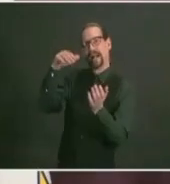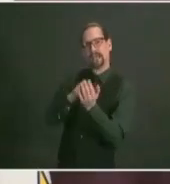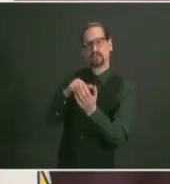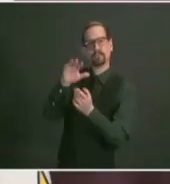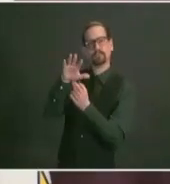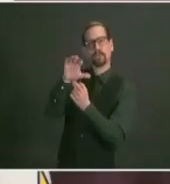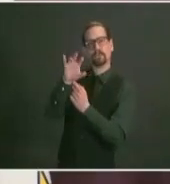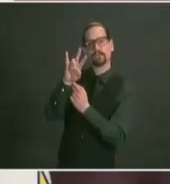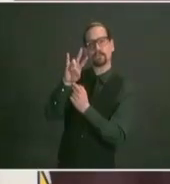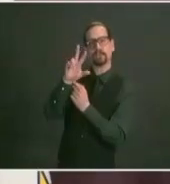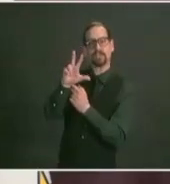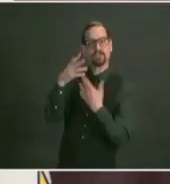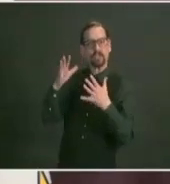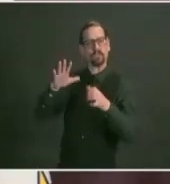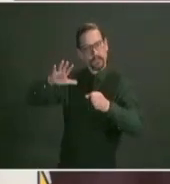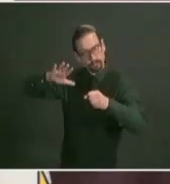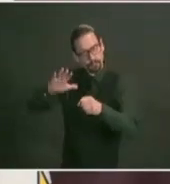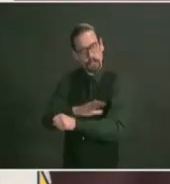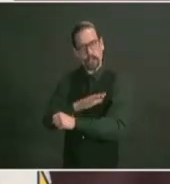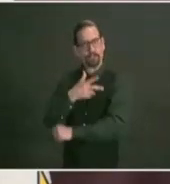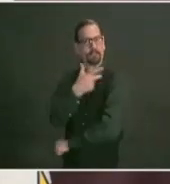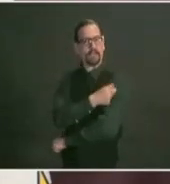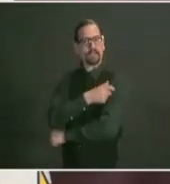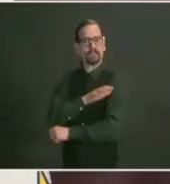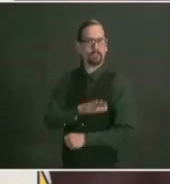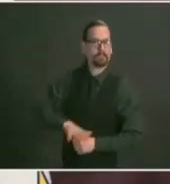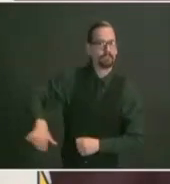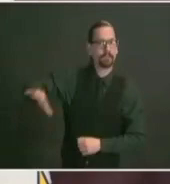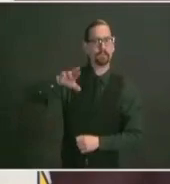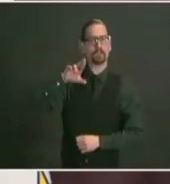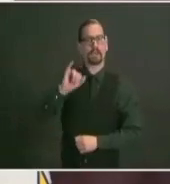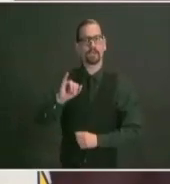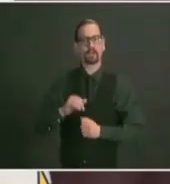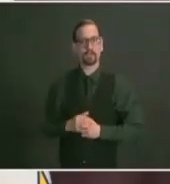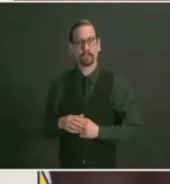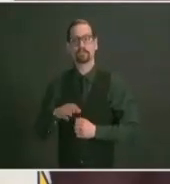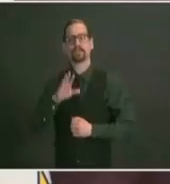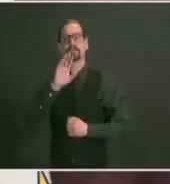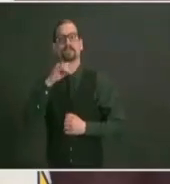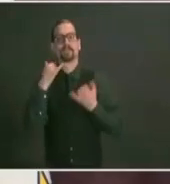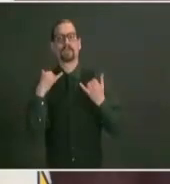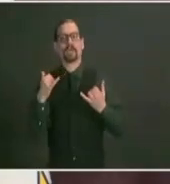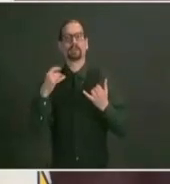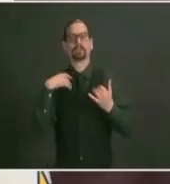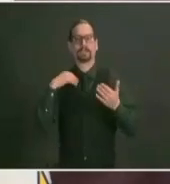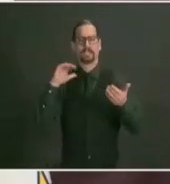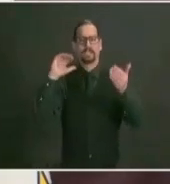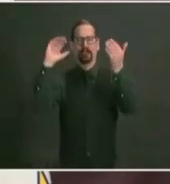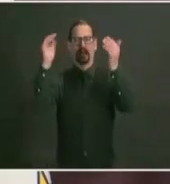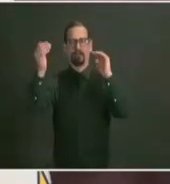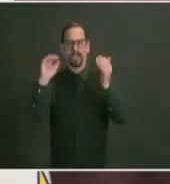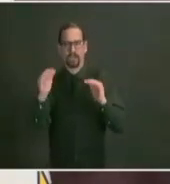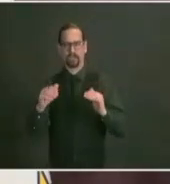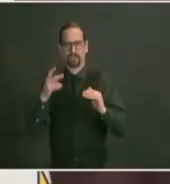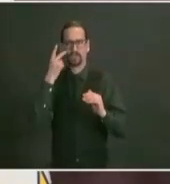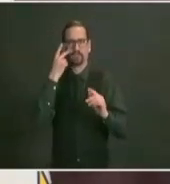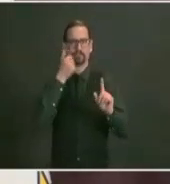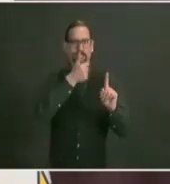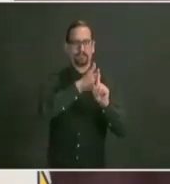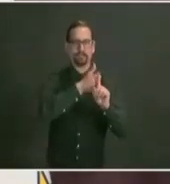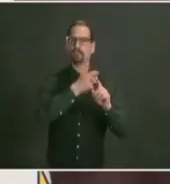are fully vaccinated against covid19 than we have in rhode island that have been infected with